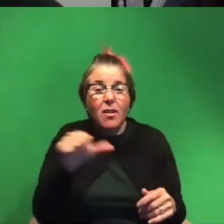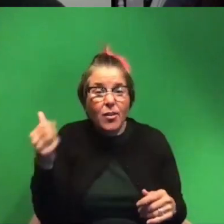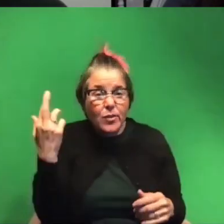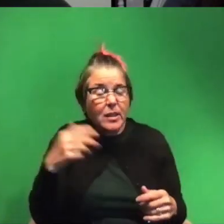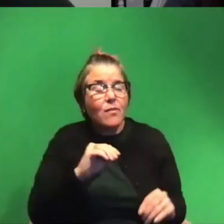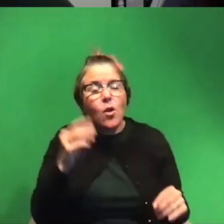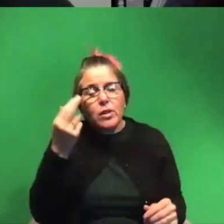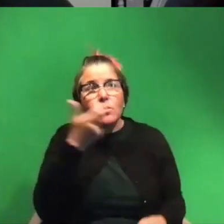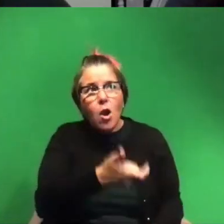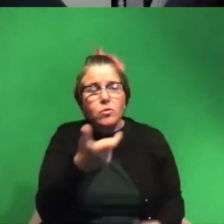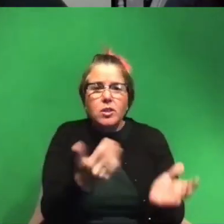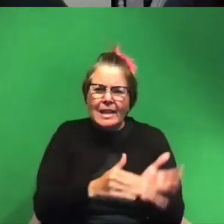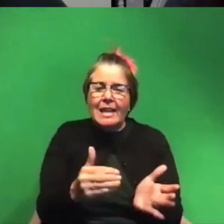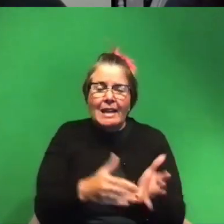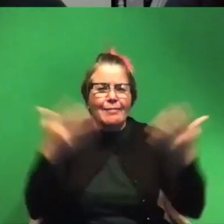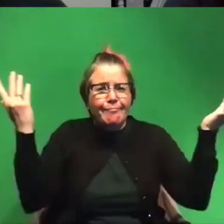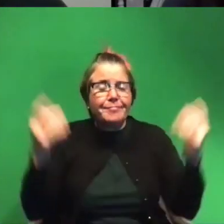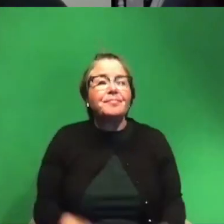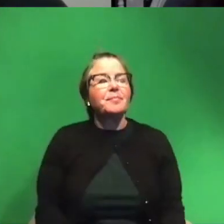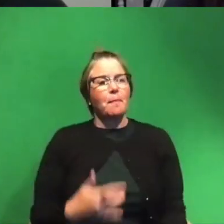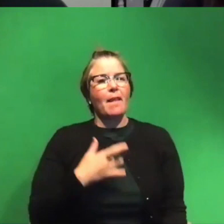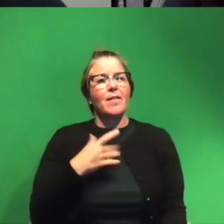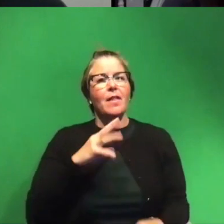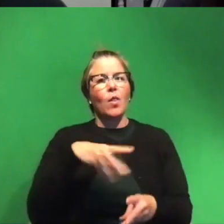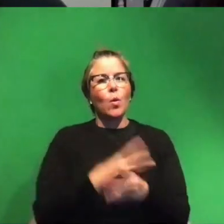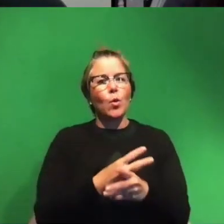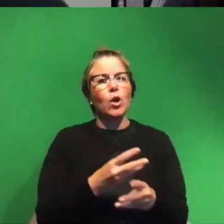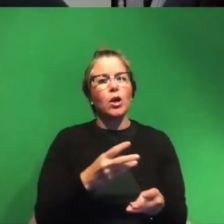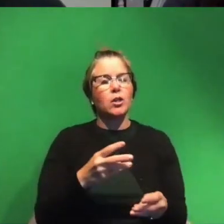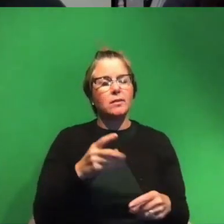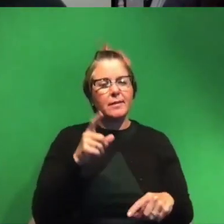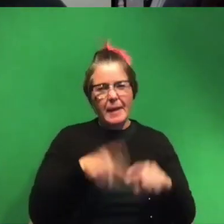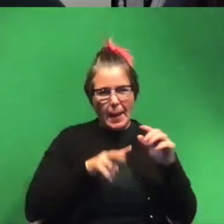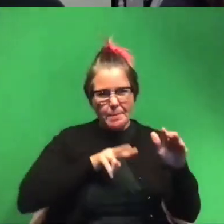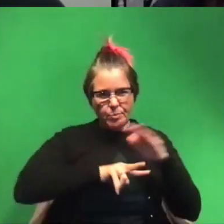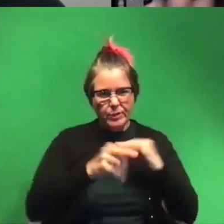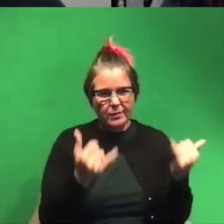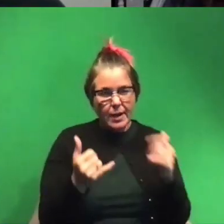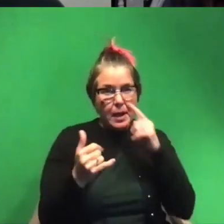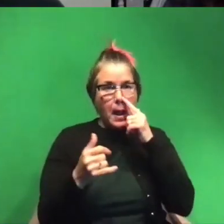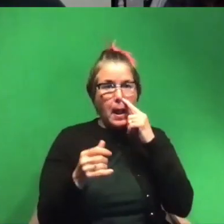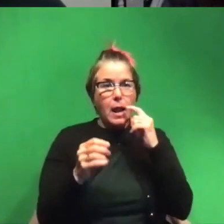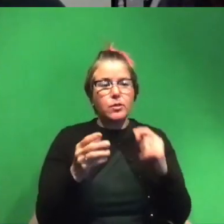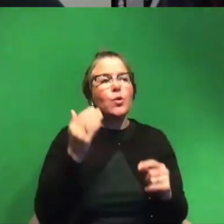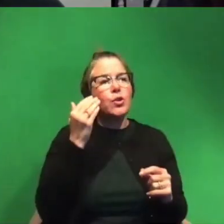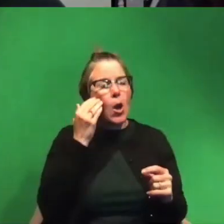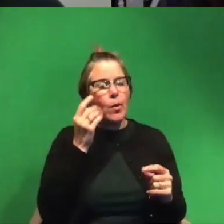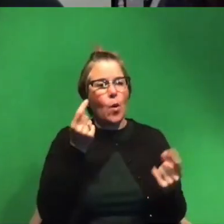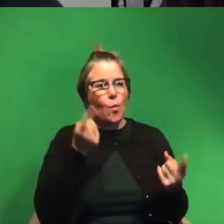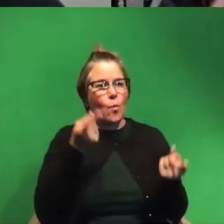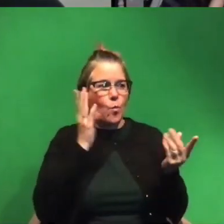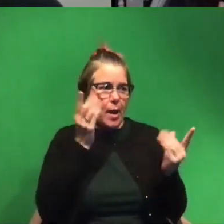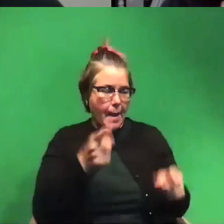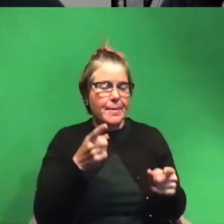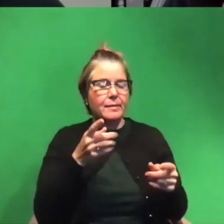keep watching the same things yeah i feel like the world is so unpredictable right now that knowing what's going to happen is just like